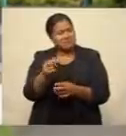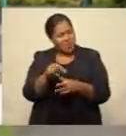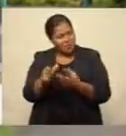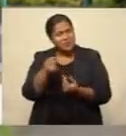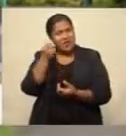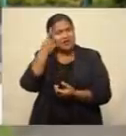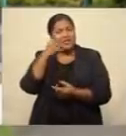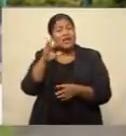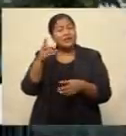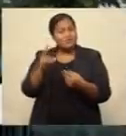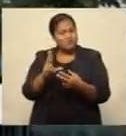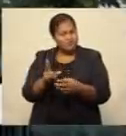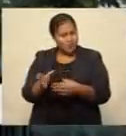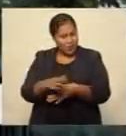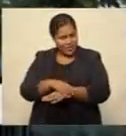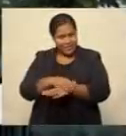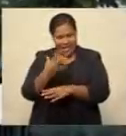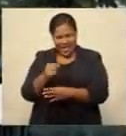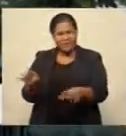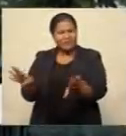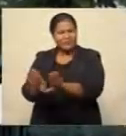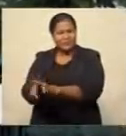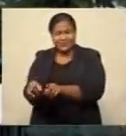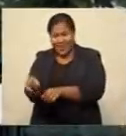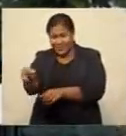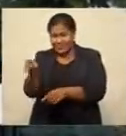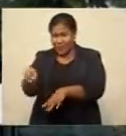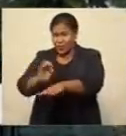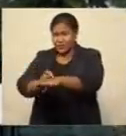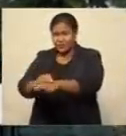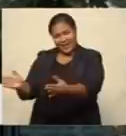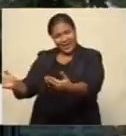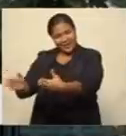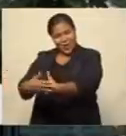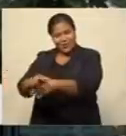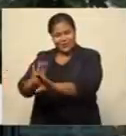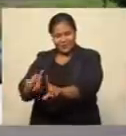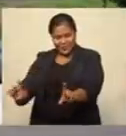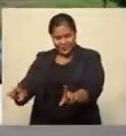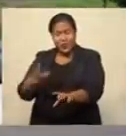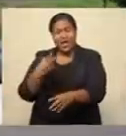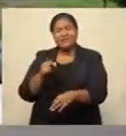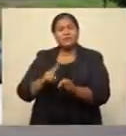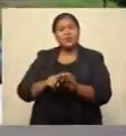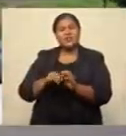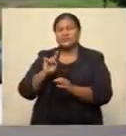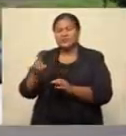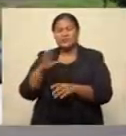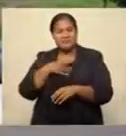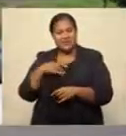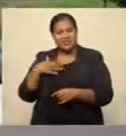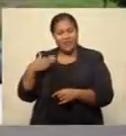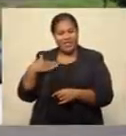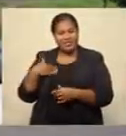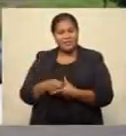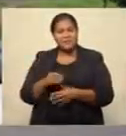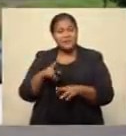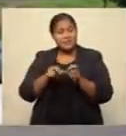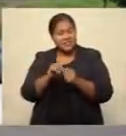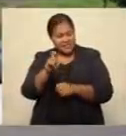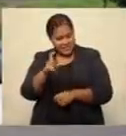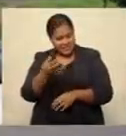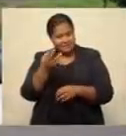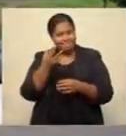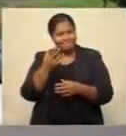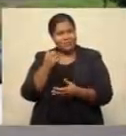that police have set up checkpoints at the entrance of the hospital today. We have sent questions to the Ministry of Health. FBC News can also